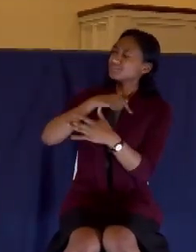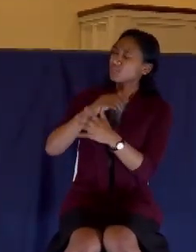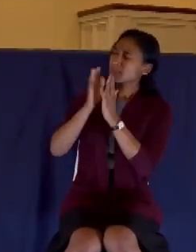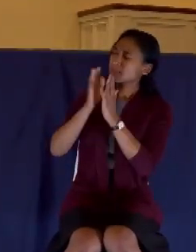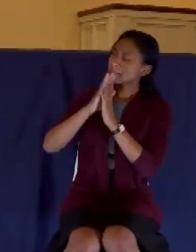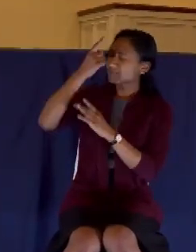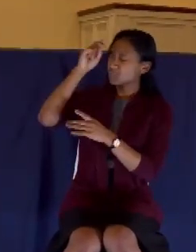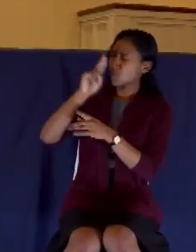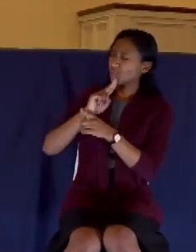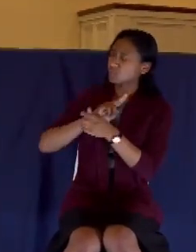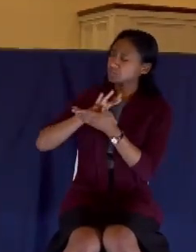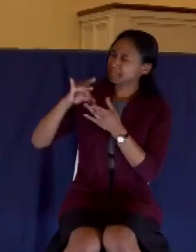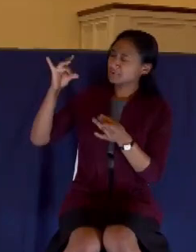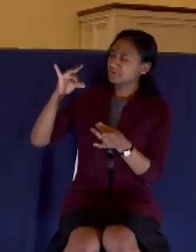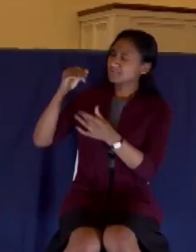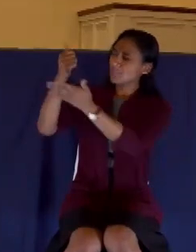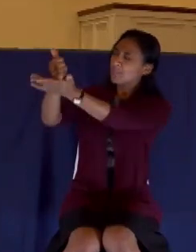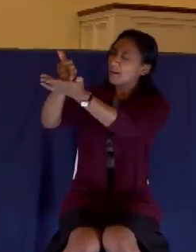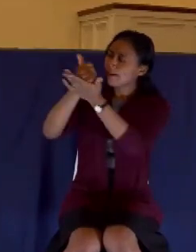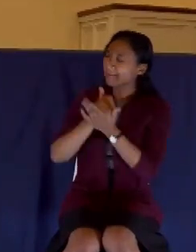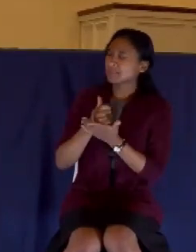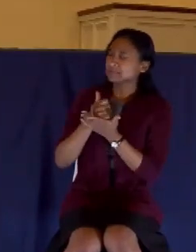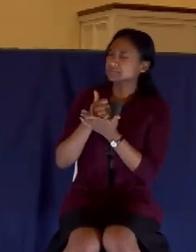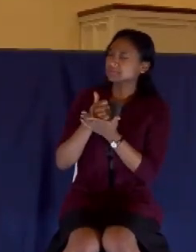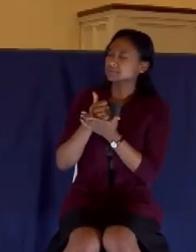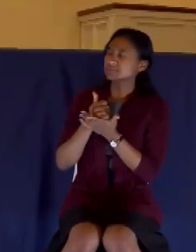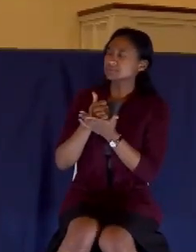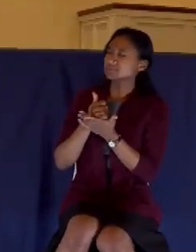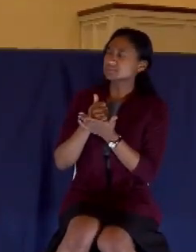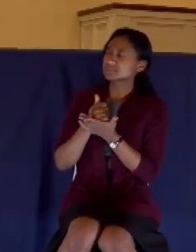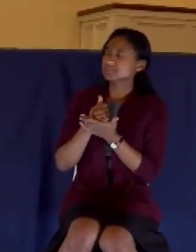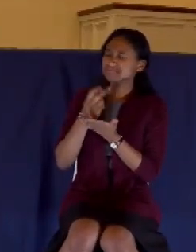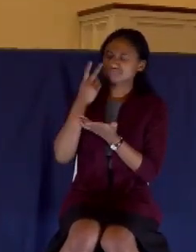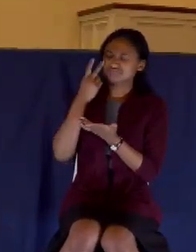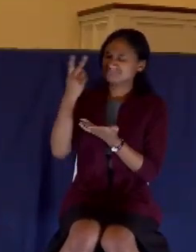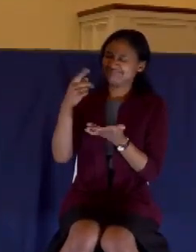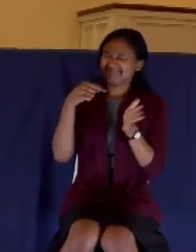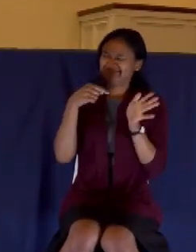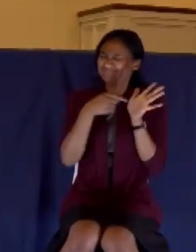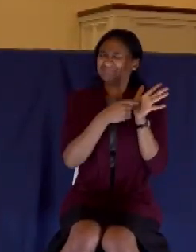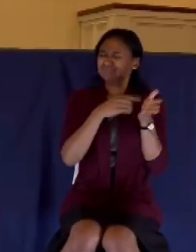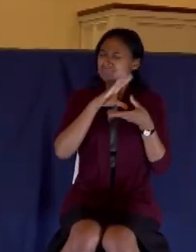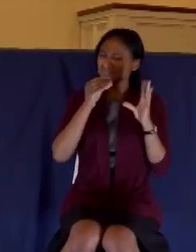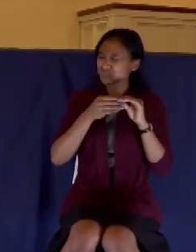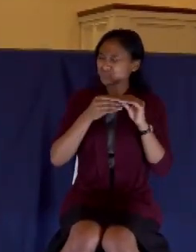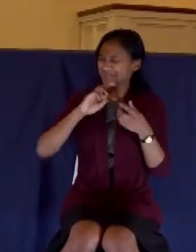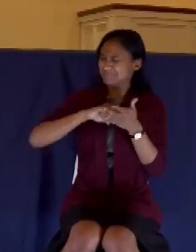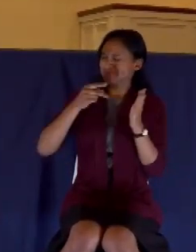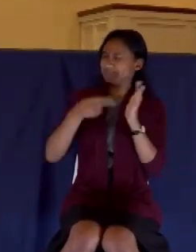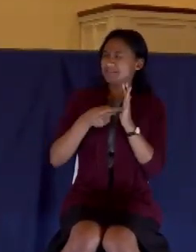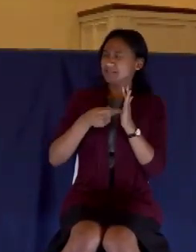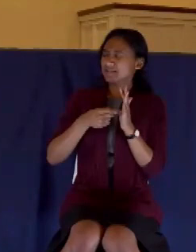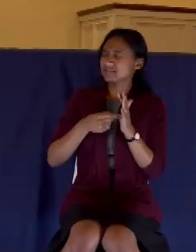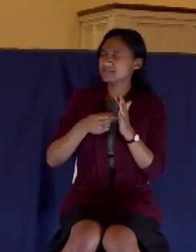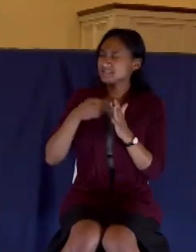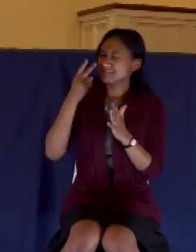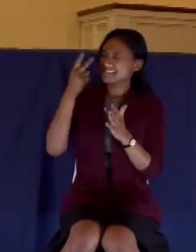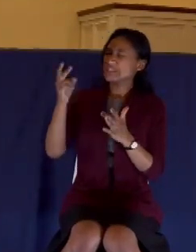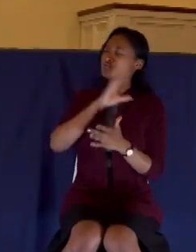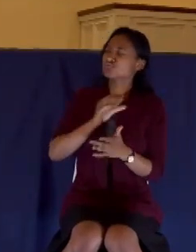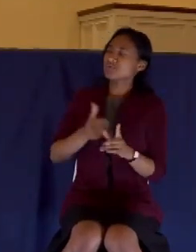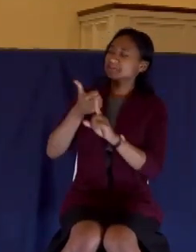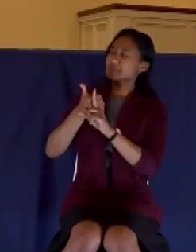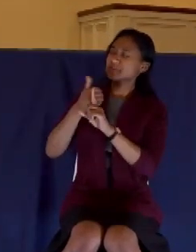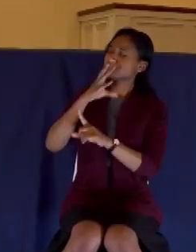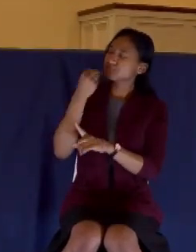to help us see the meaning of this passage and the beauty of Christ. We pray in Jesus'